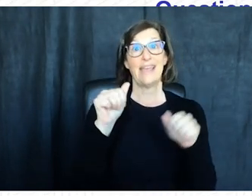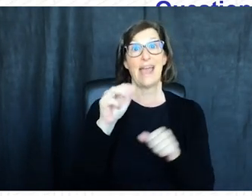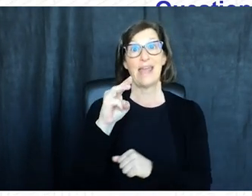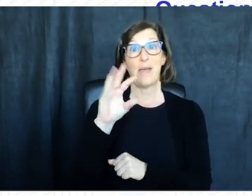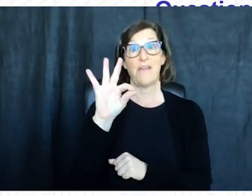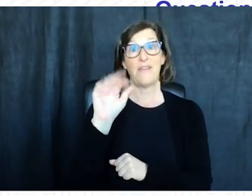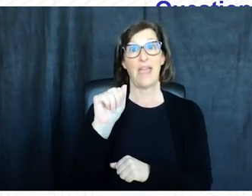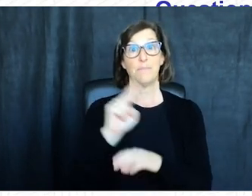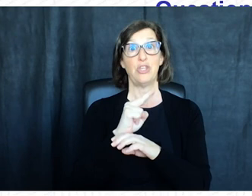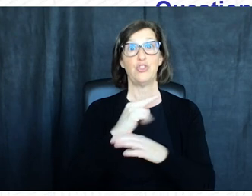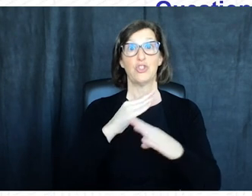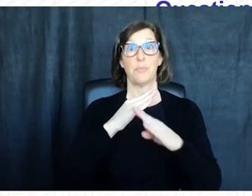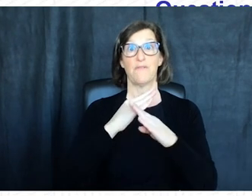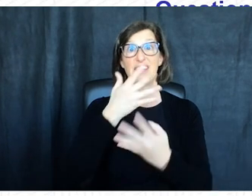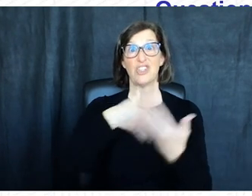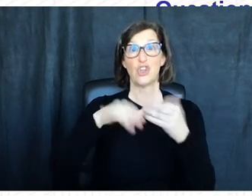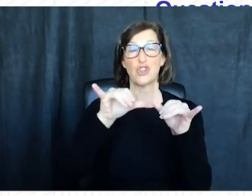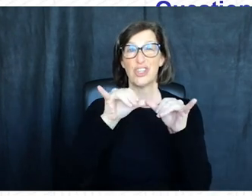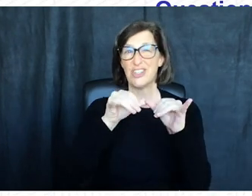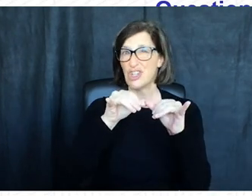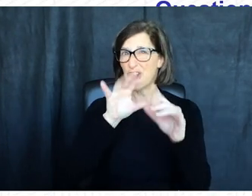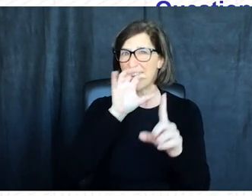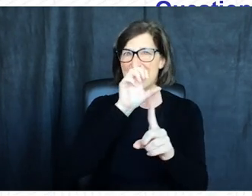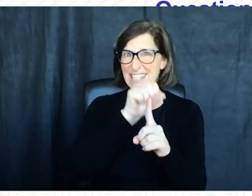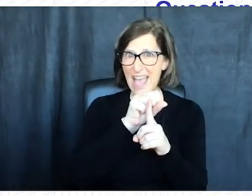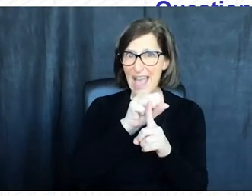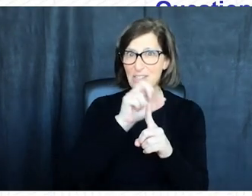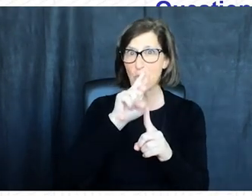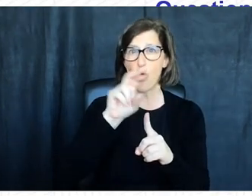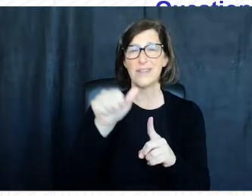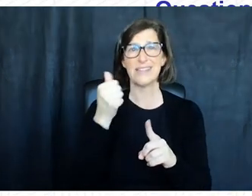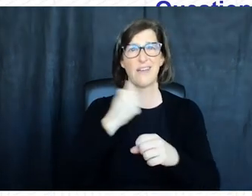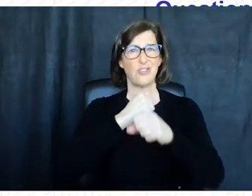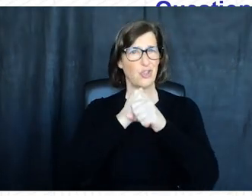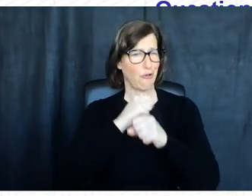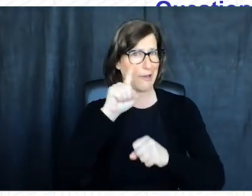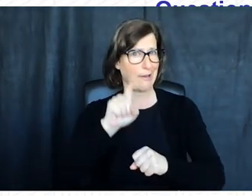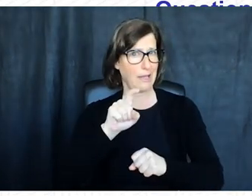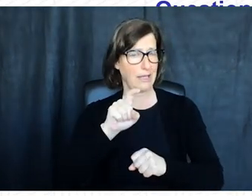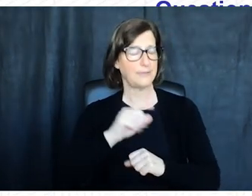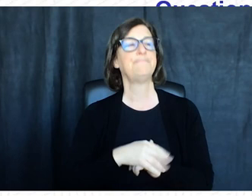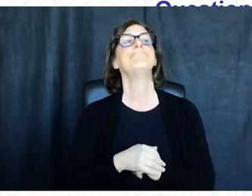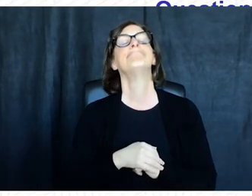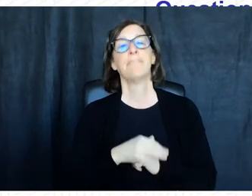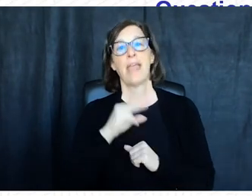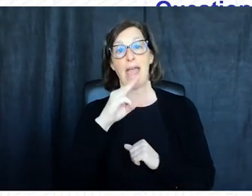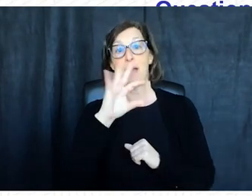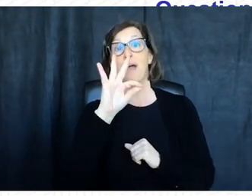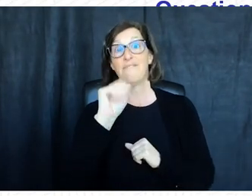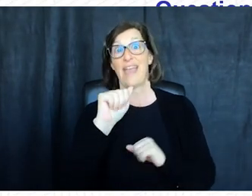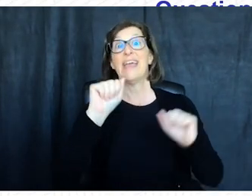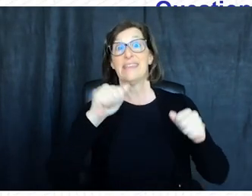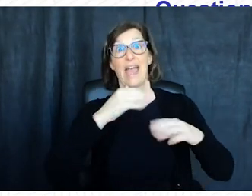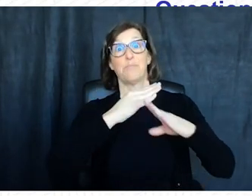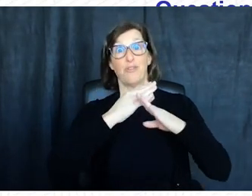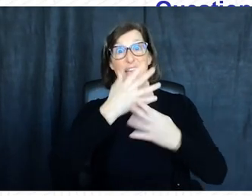can mfa be used to prevent social engineering attacks or are there other security measures needed yeah so